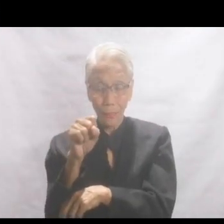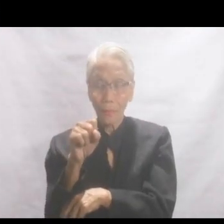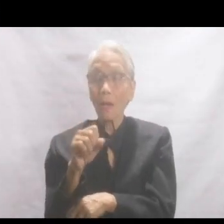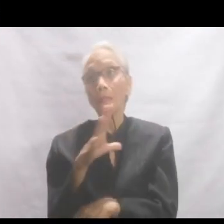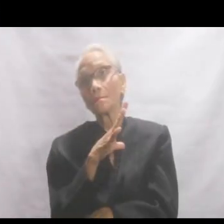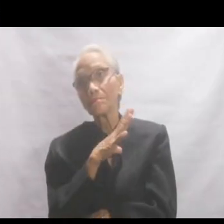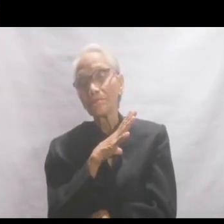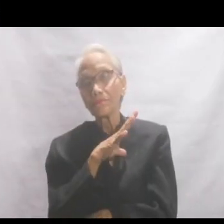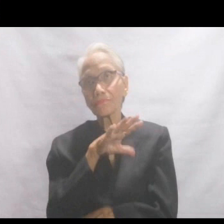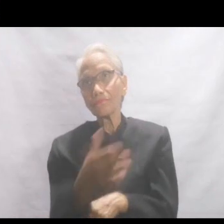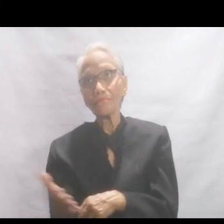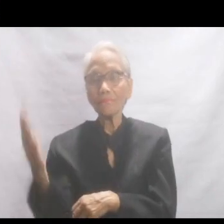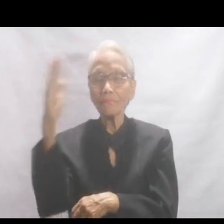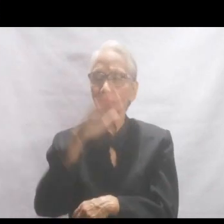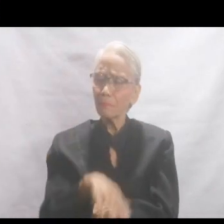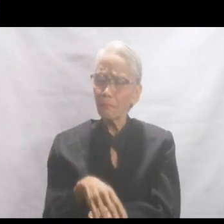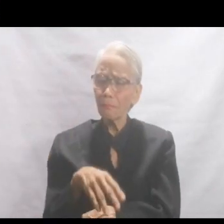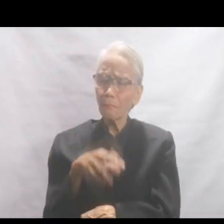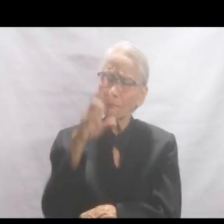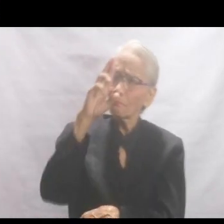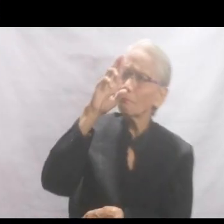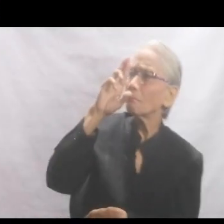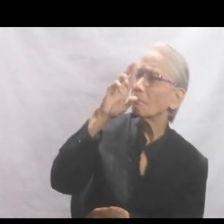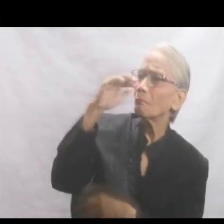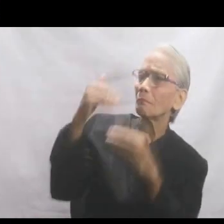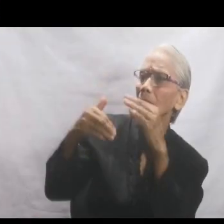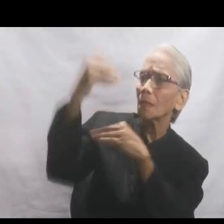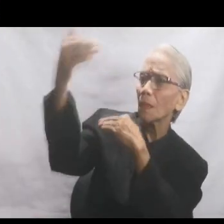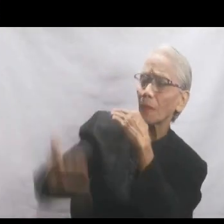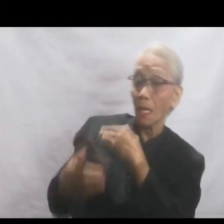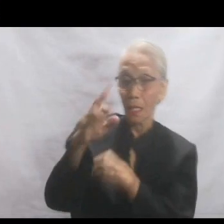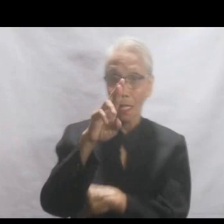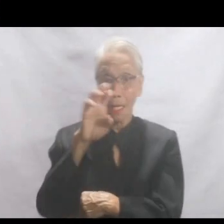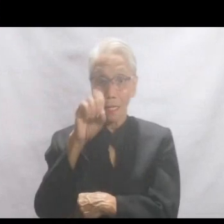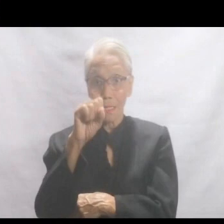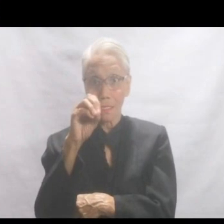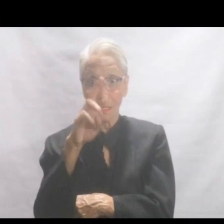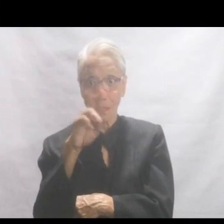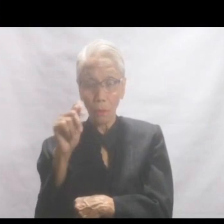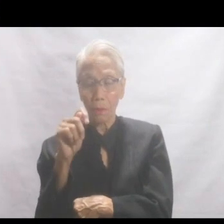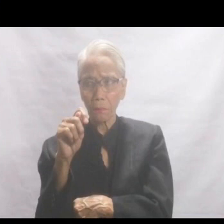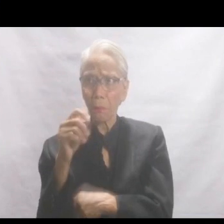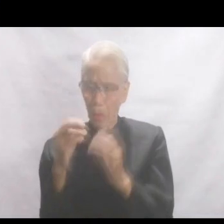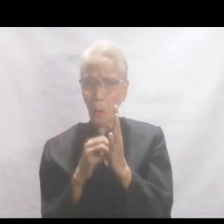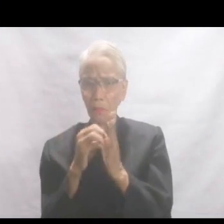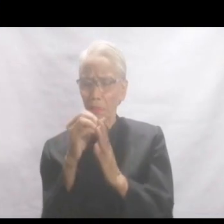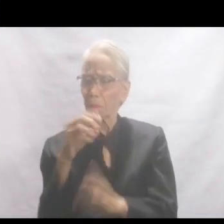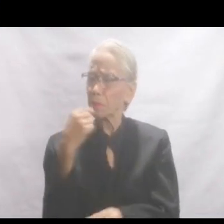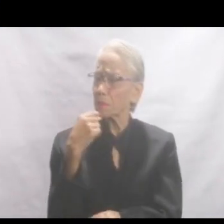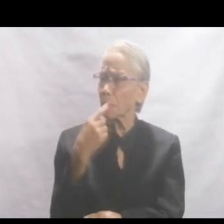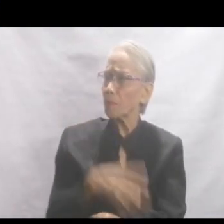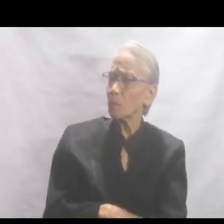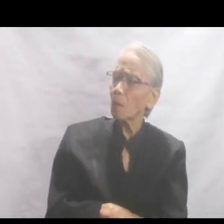middle of your stay, masisilip mo yung kabilang home resort sa Bakuran. At madalas, masasabi mo,